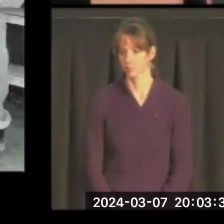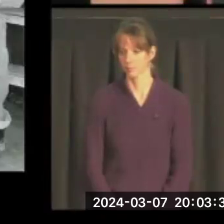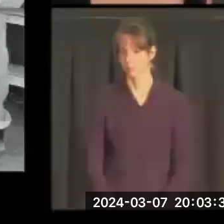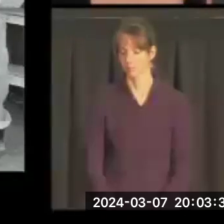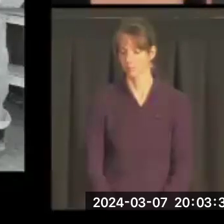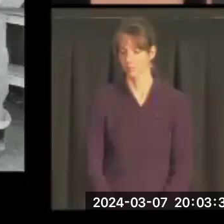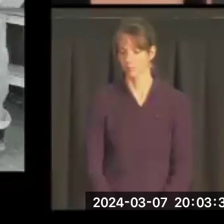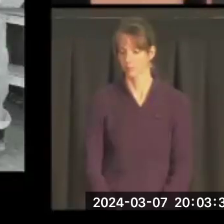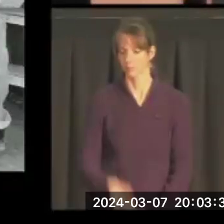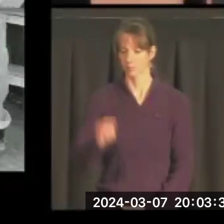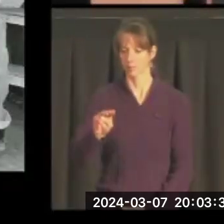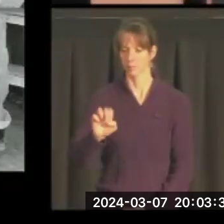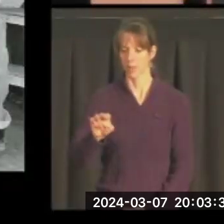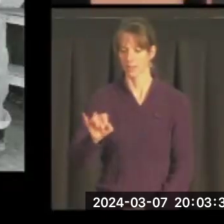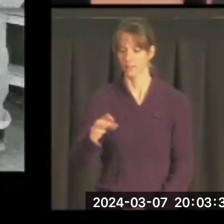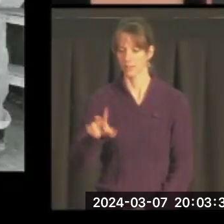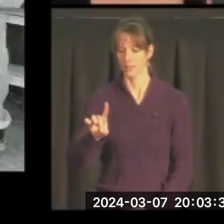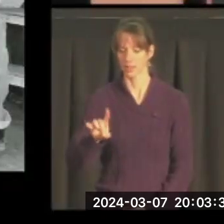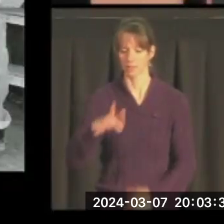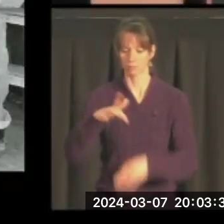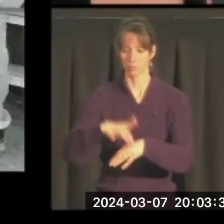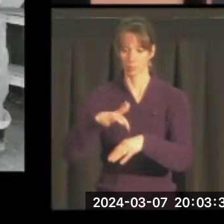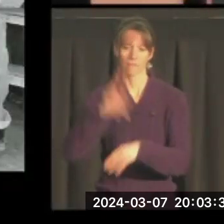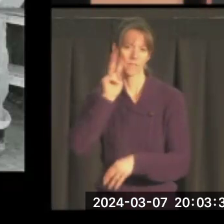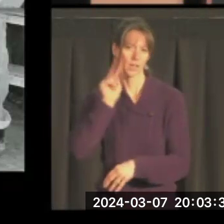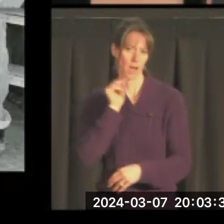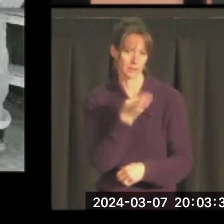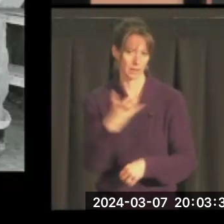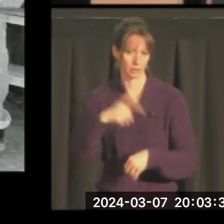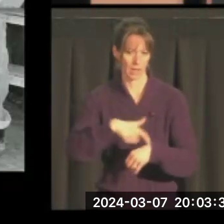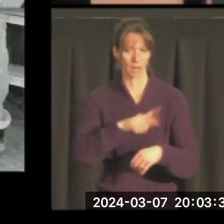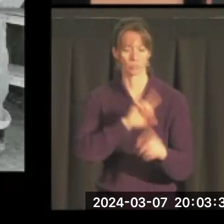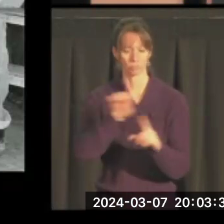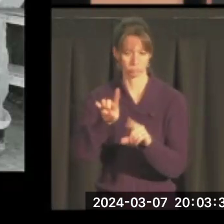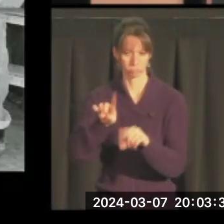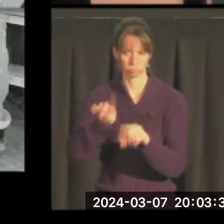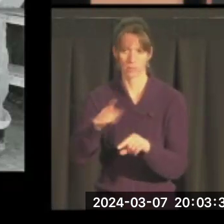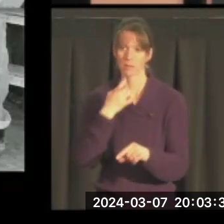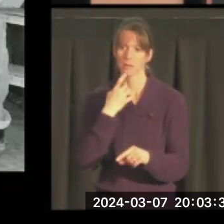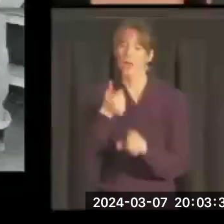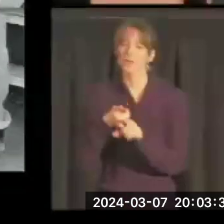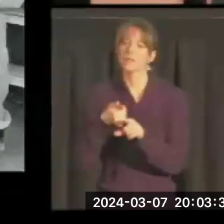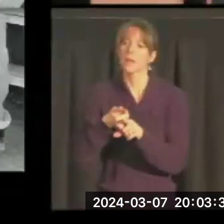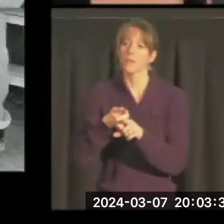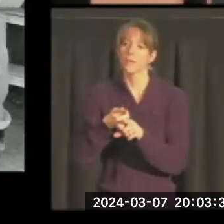Mansfield visited Vietnam on several occasions. He argued that it was the